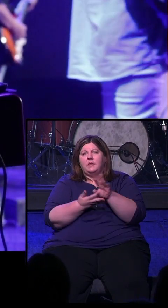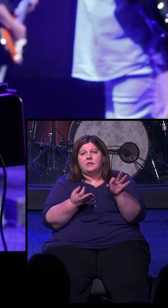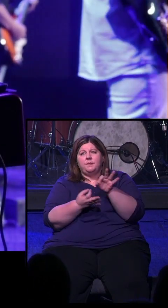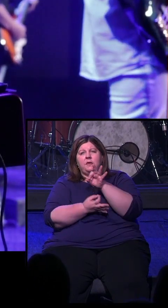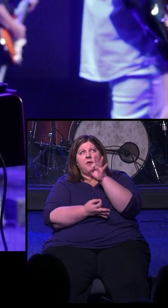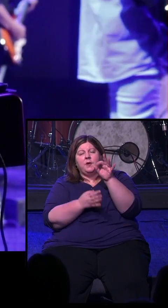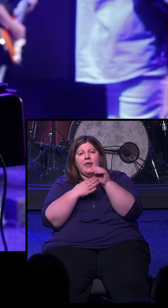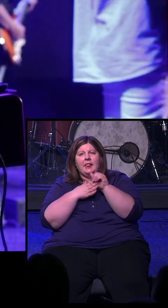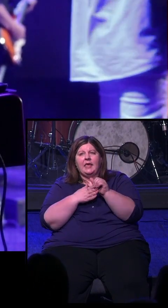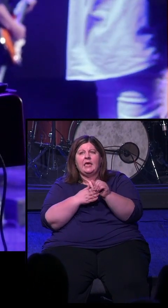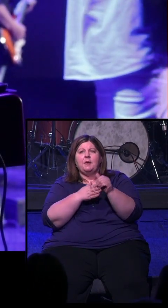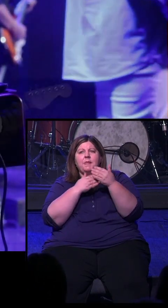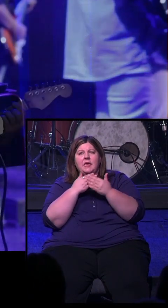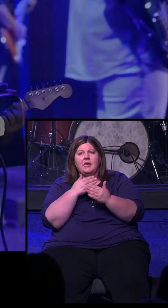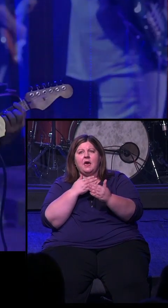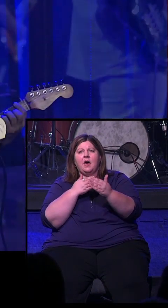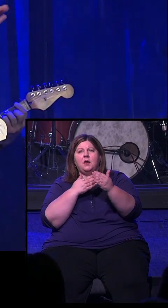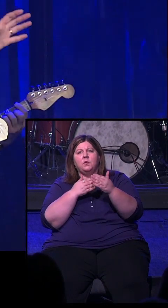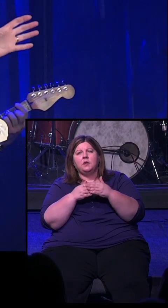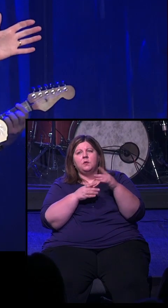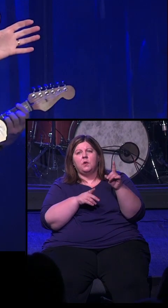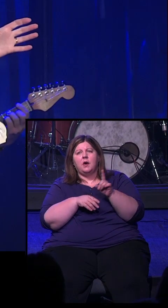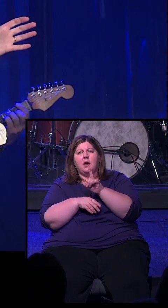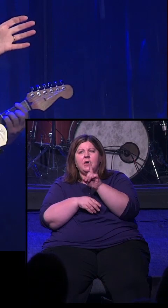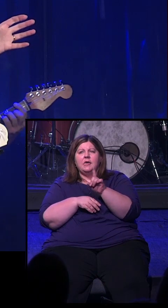Spirit, lead me on.